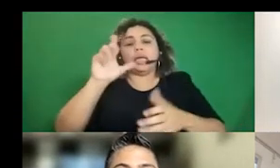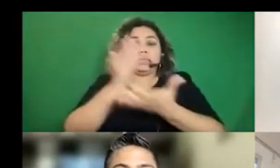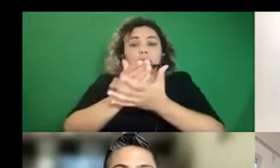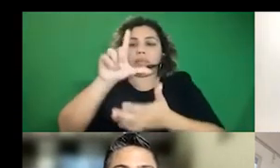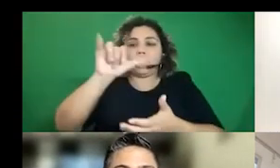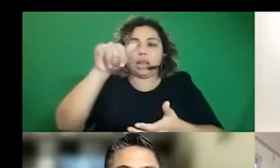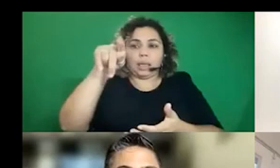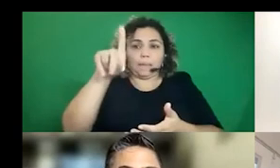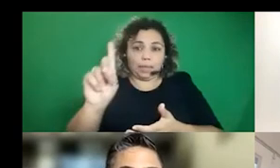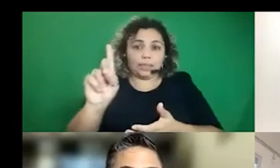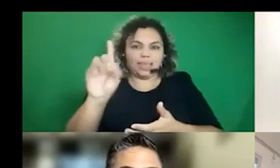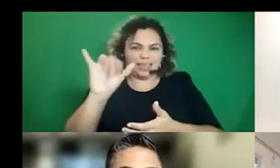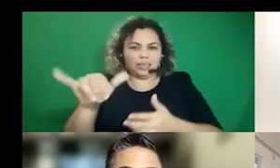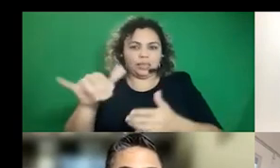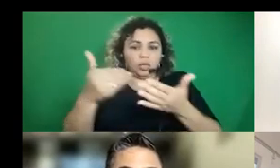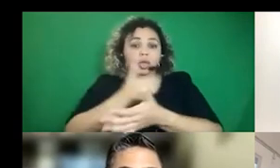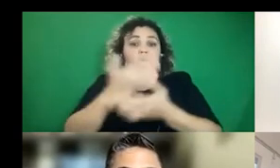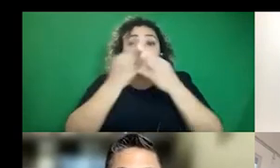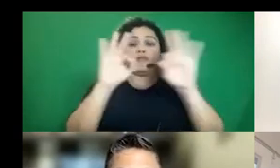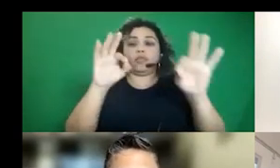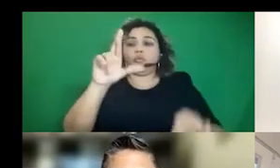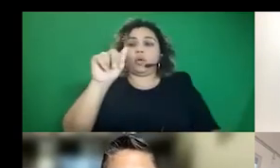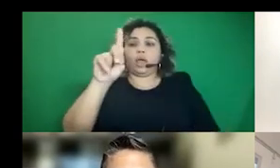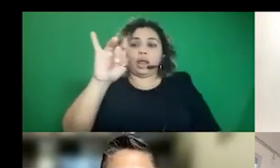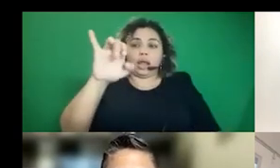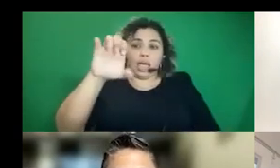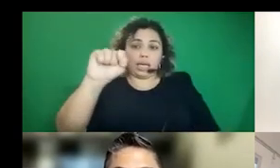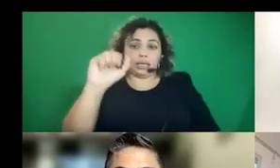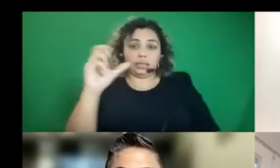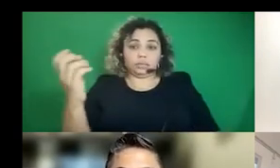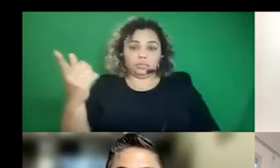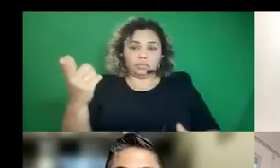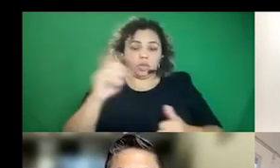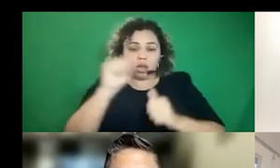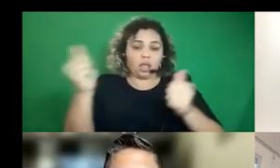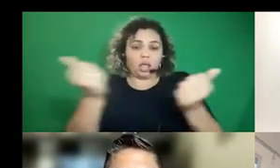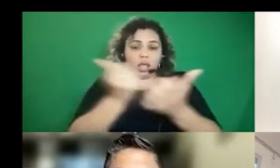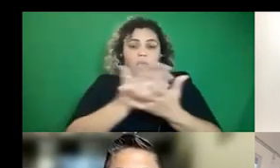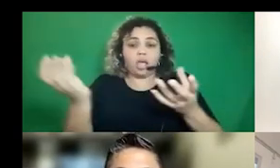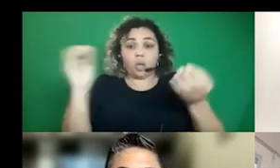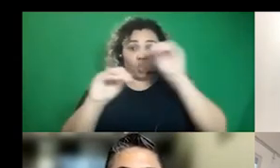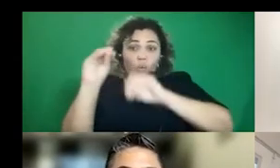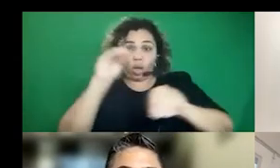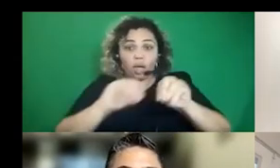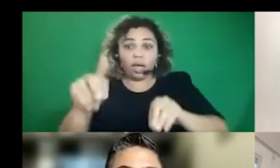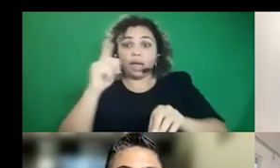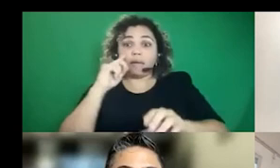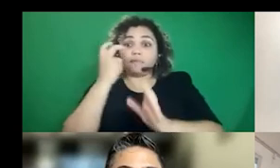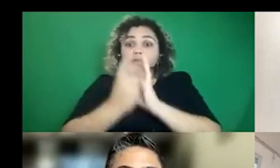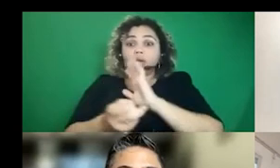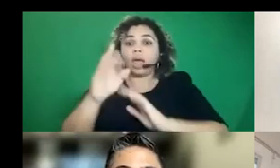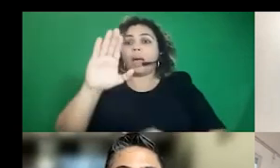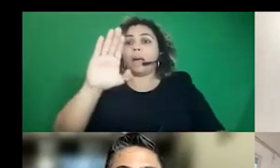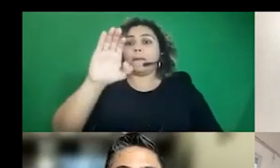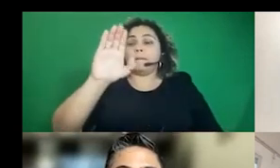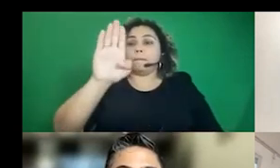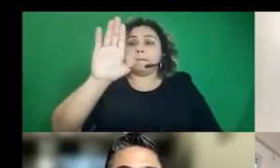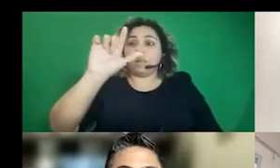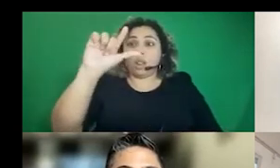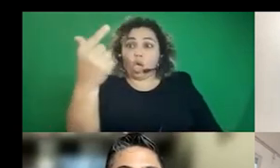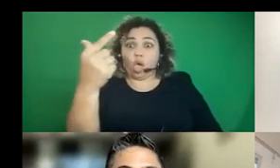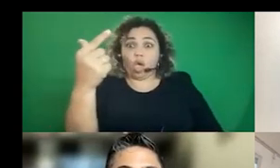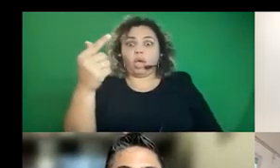Spying and Free Radicals put together that. And if you dig into the blog posts they have, it's like